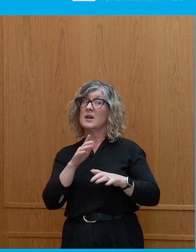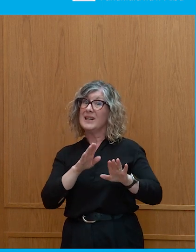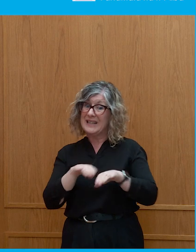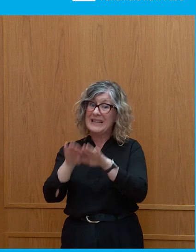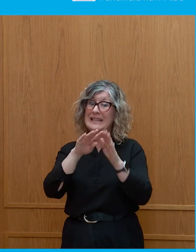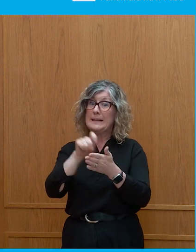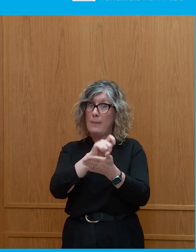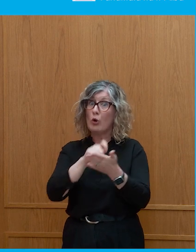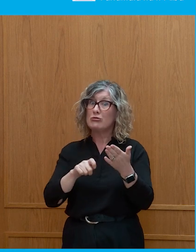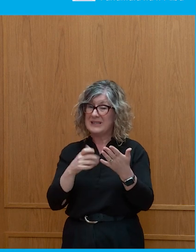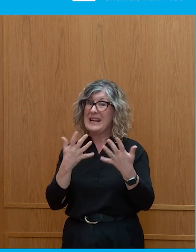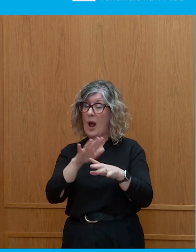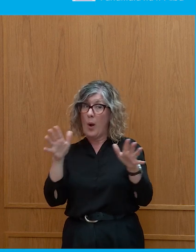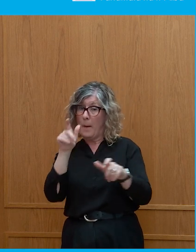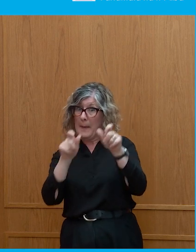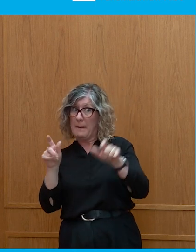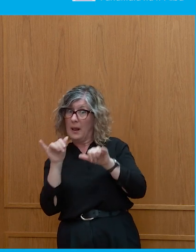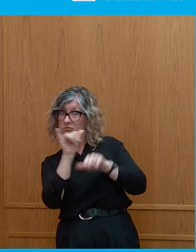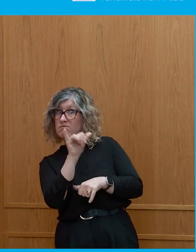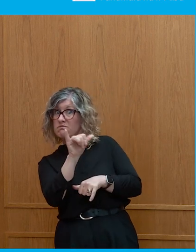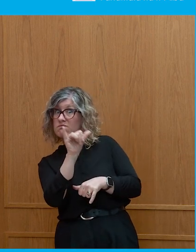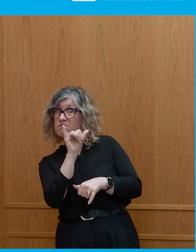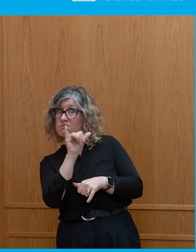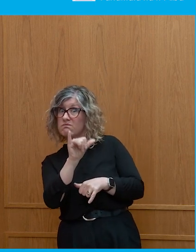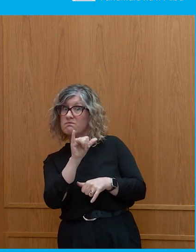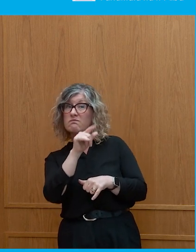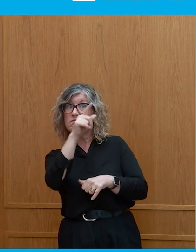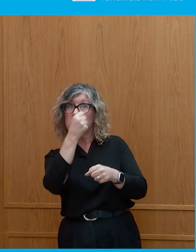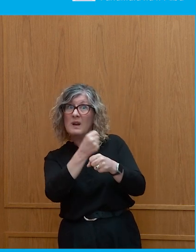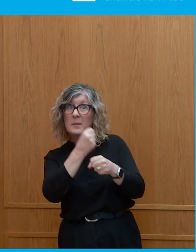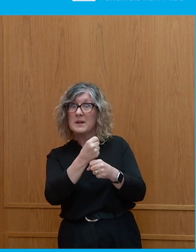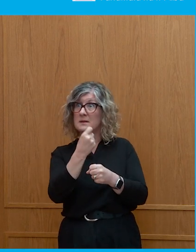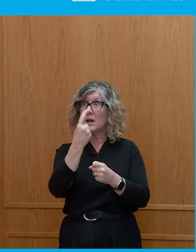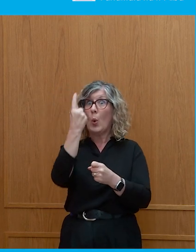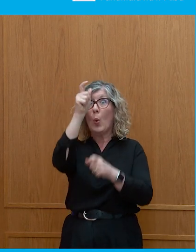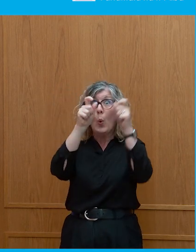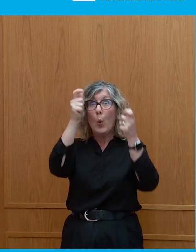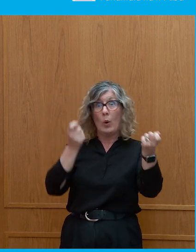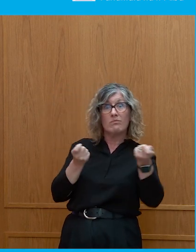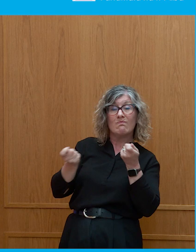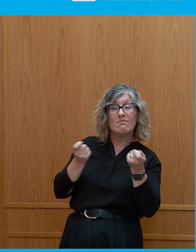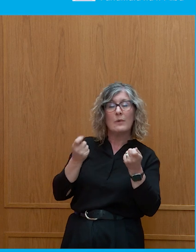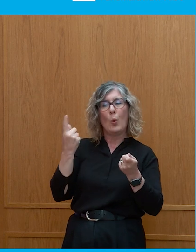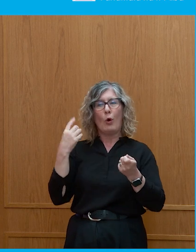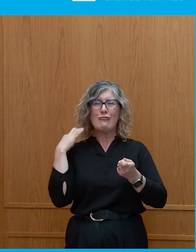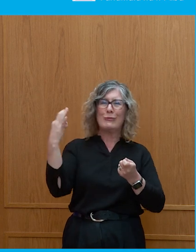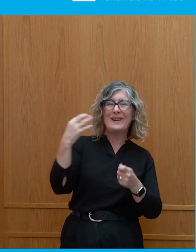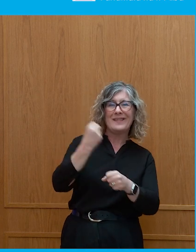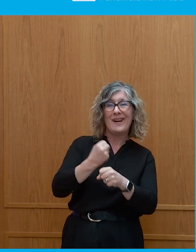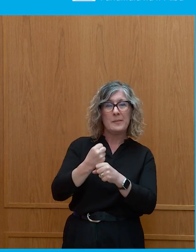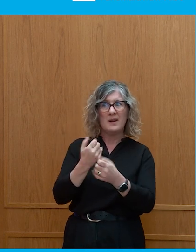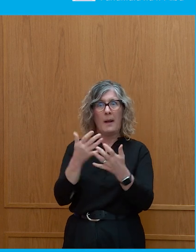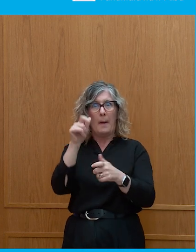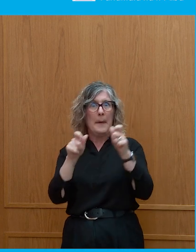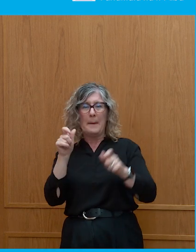and deeply distrustful of both the institutions and the individuals who represent them. And this is – this